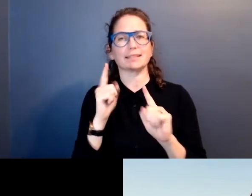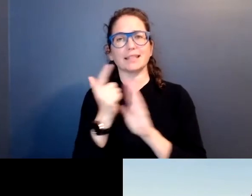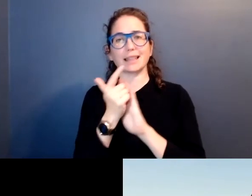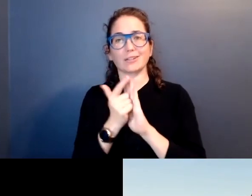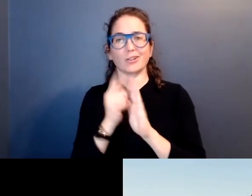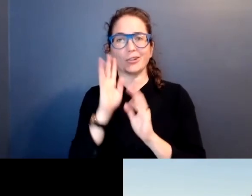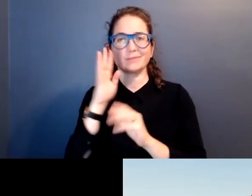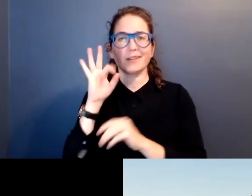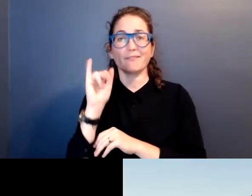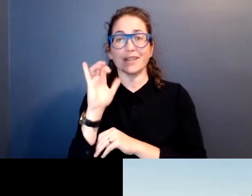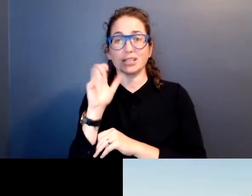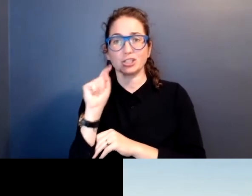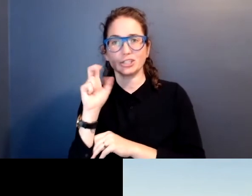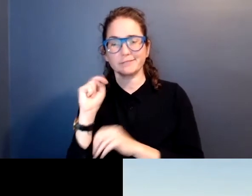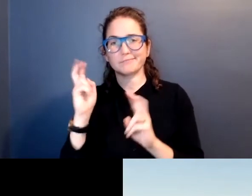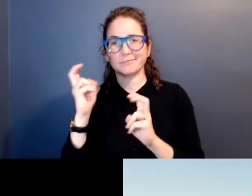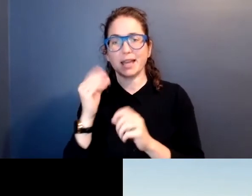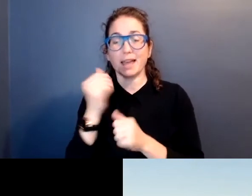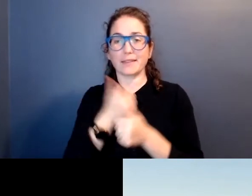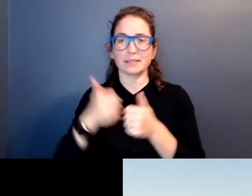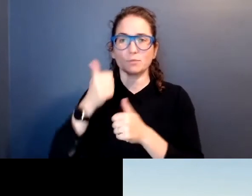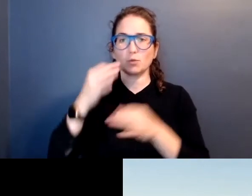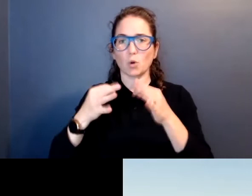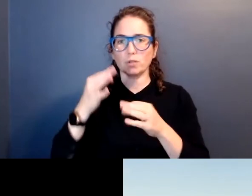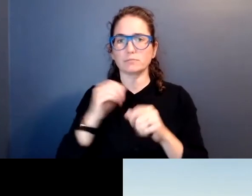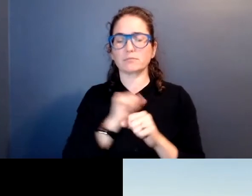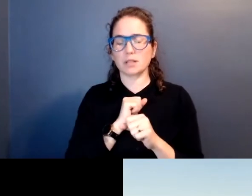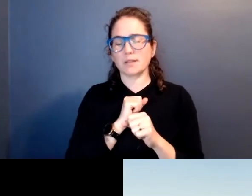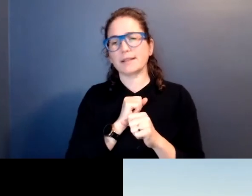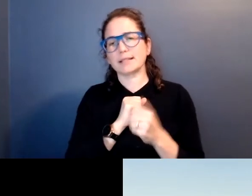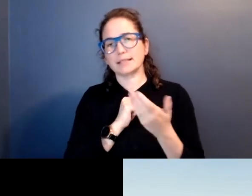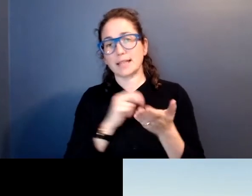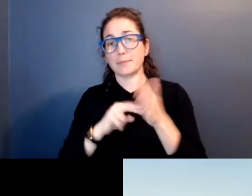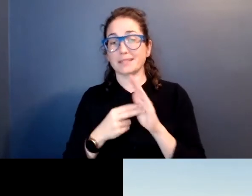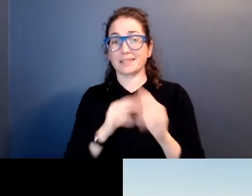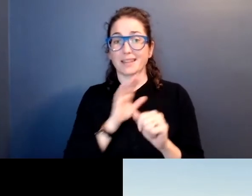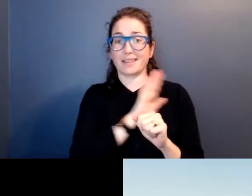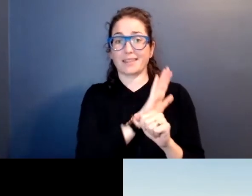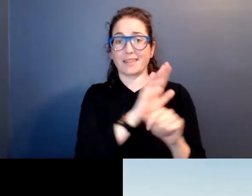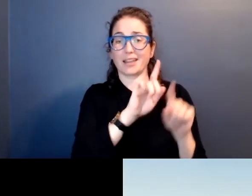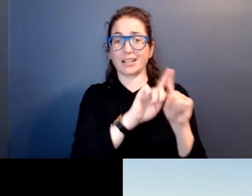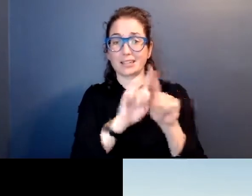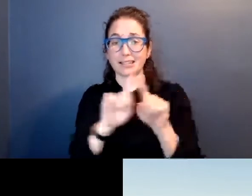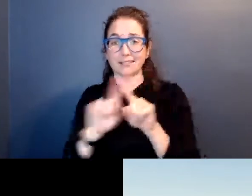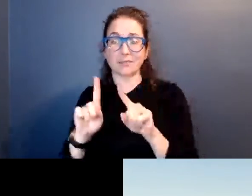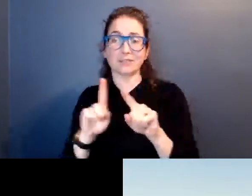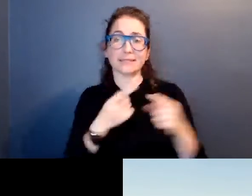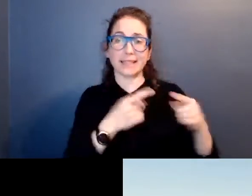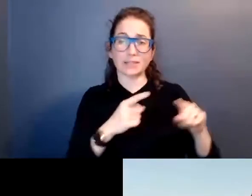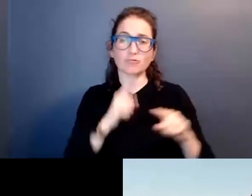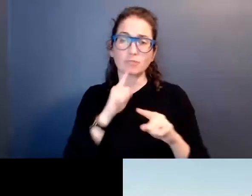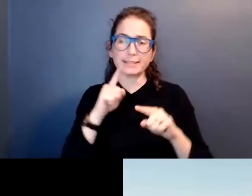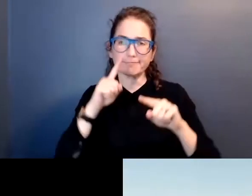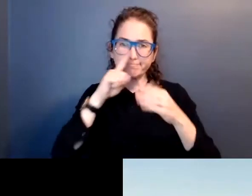by the federal government and the Supreme Court. And so in those cases, they really examined